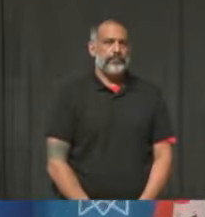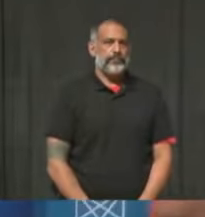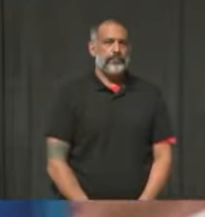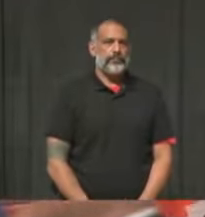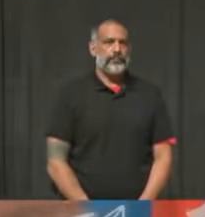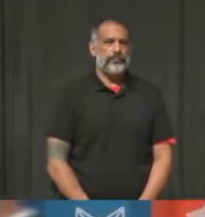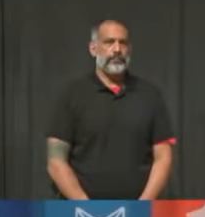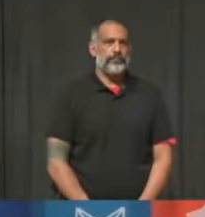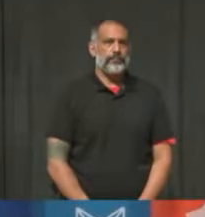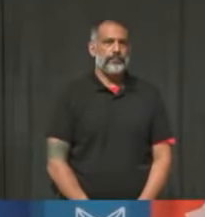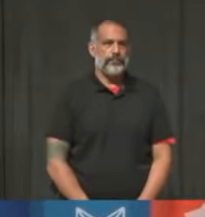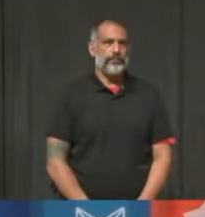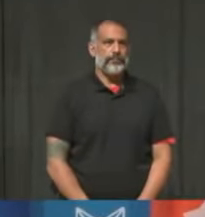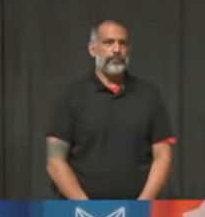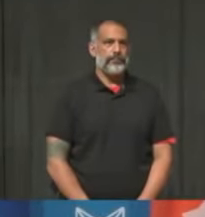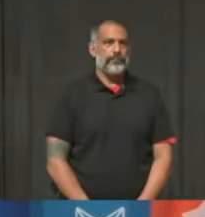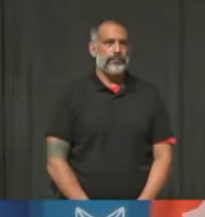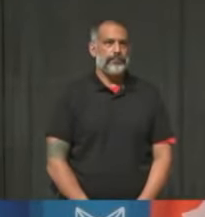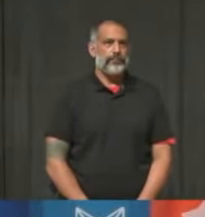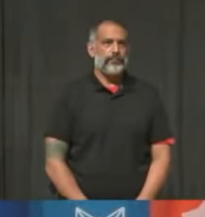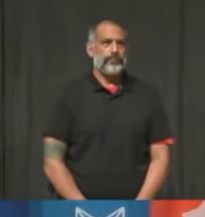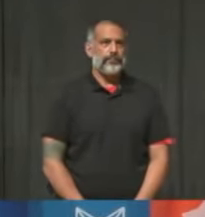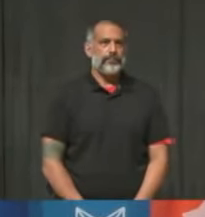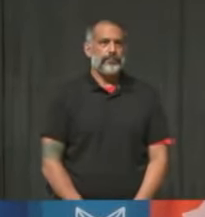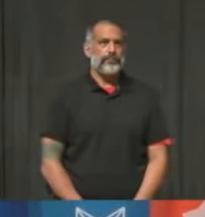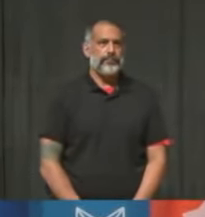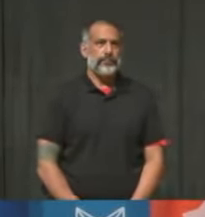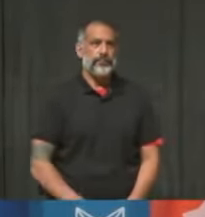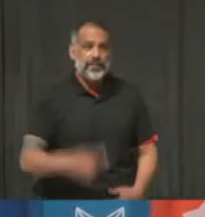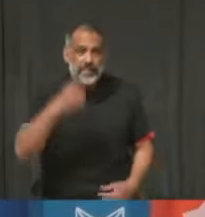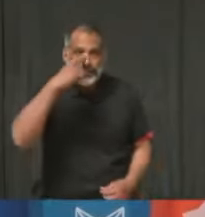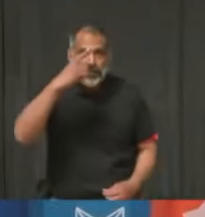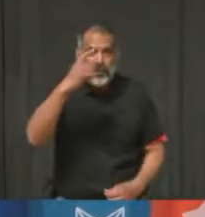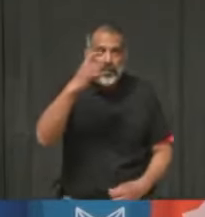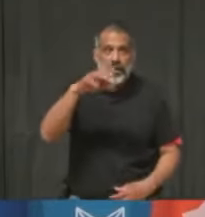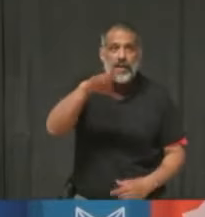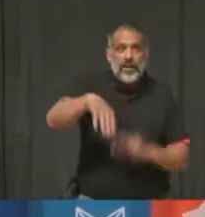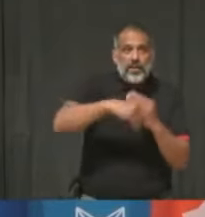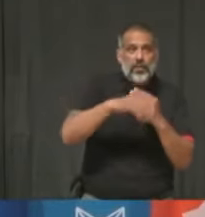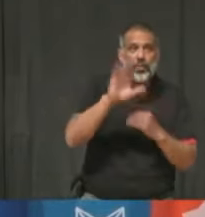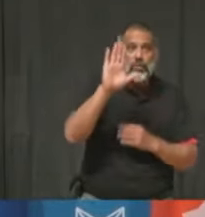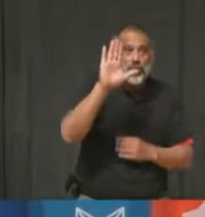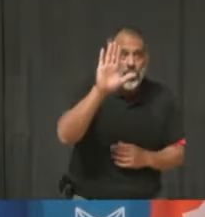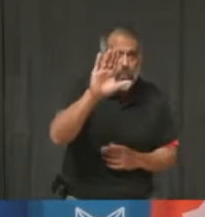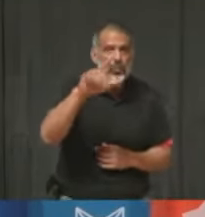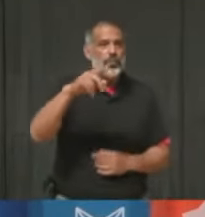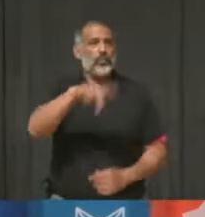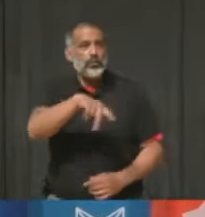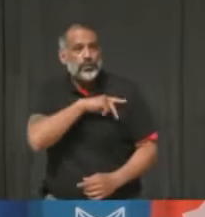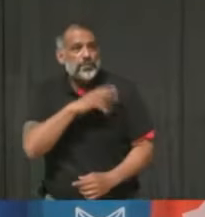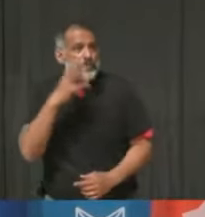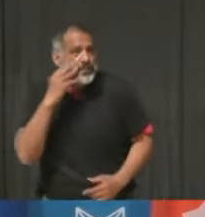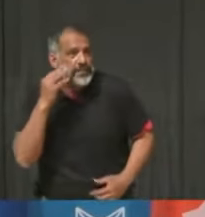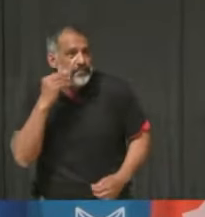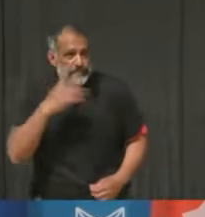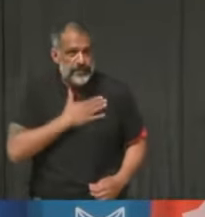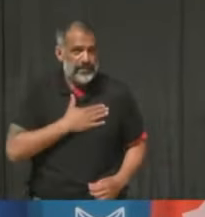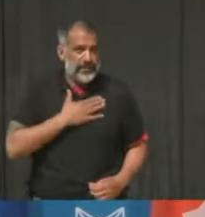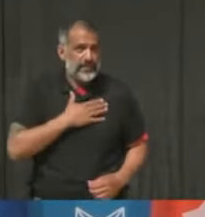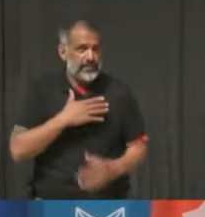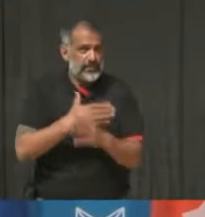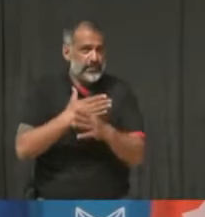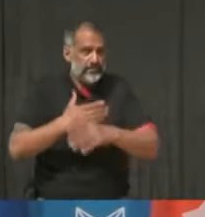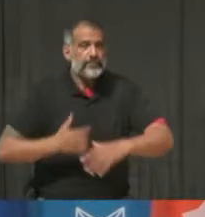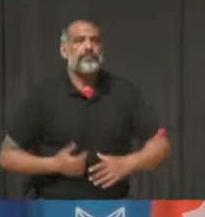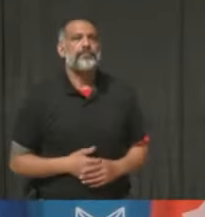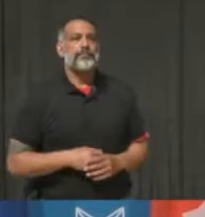And if you can hit on the lift experience as well. Rob, I appreciate that. Thank you, Isaac, and thank you for the question. And as you heard me say this morning,